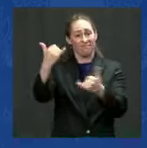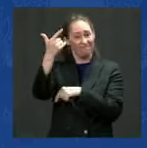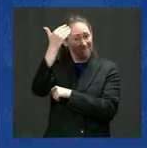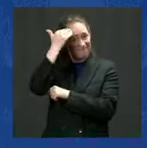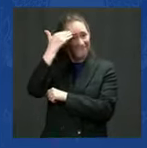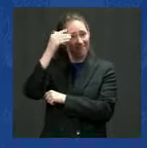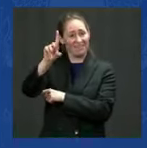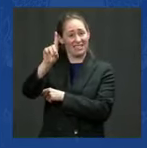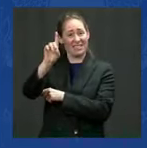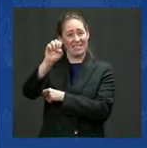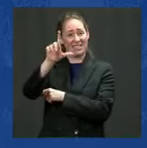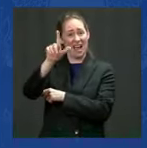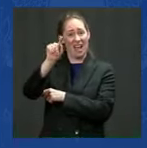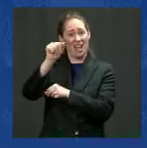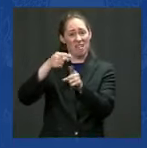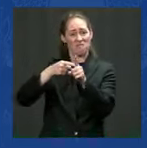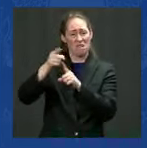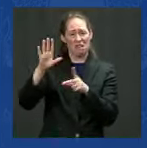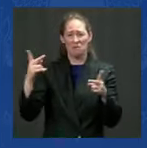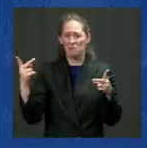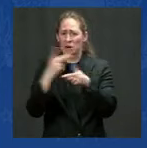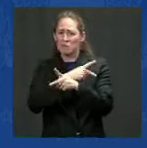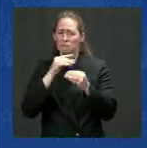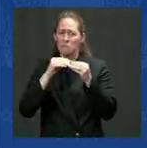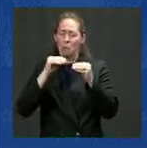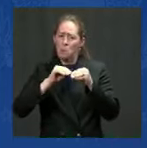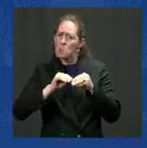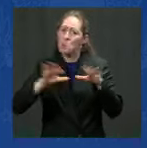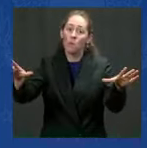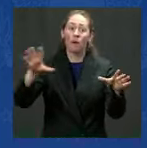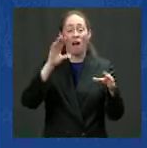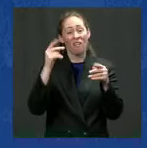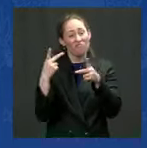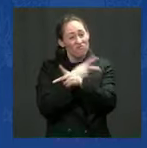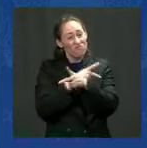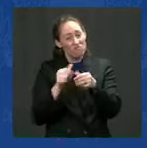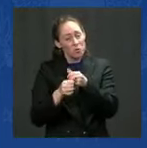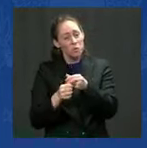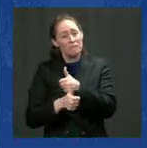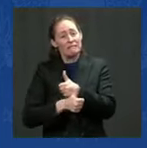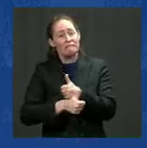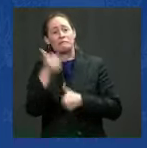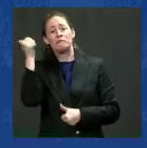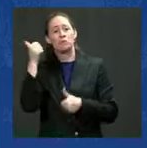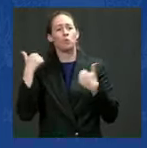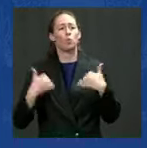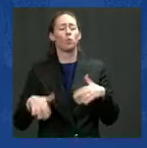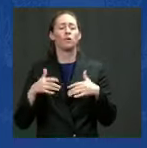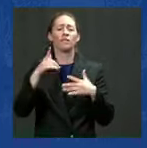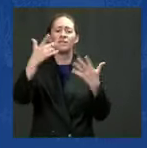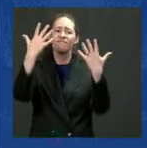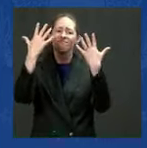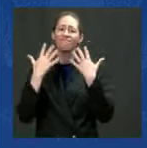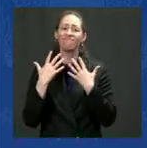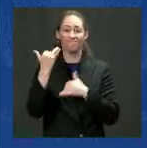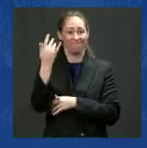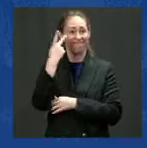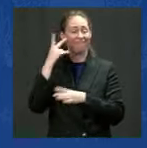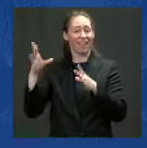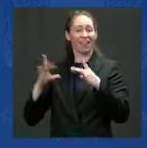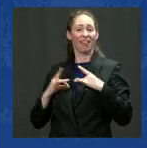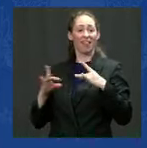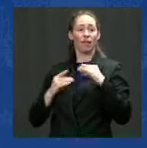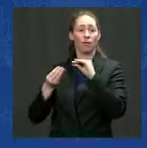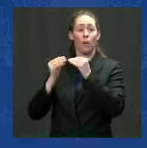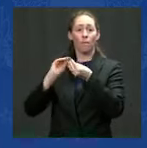more transmissible and more dangerous. Unfortunately, cases are now rising, particularly in communities with very